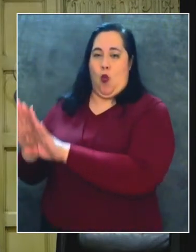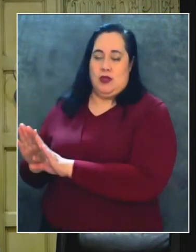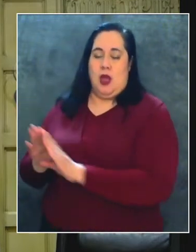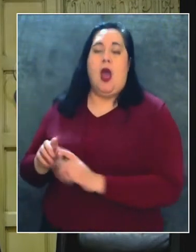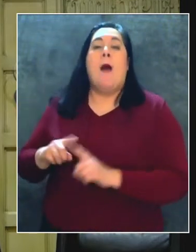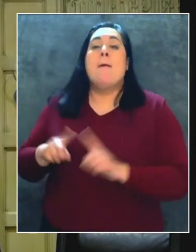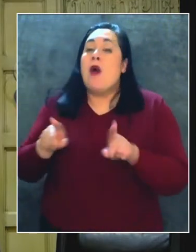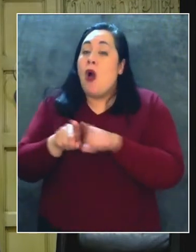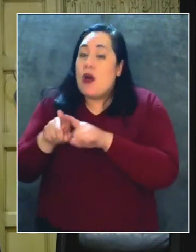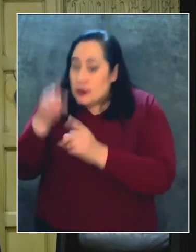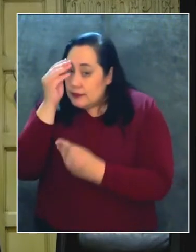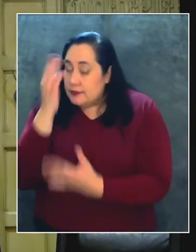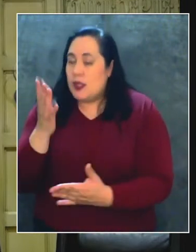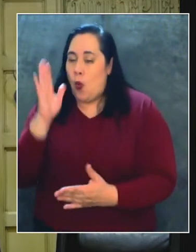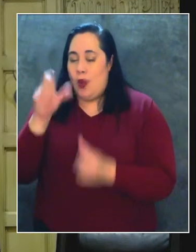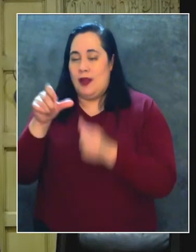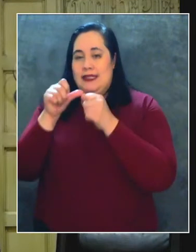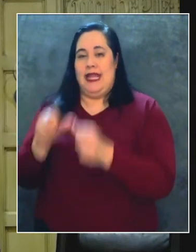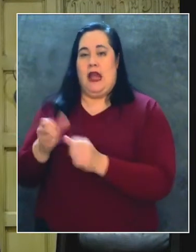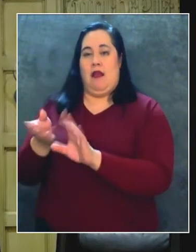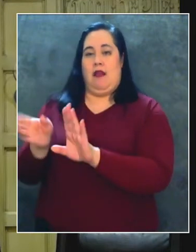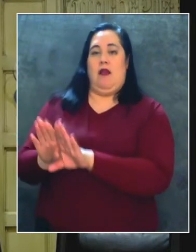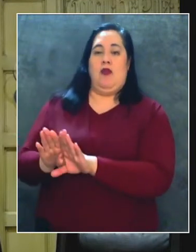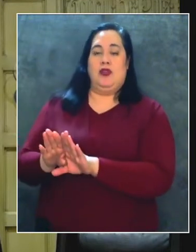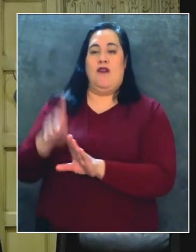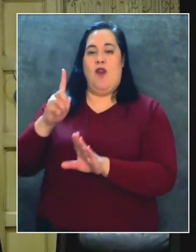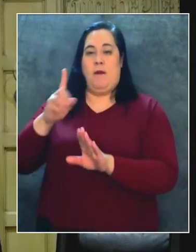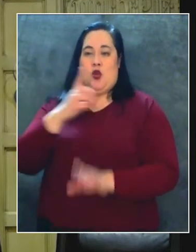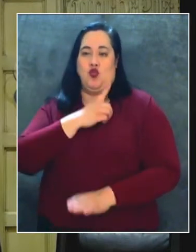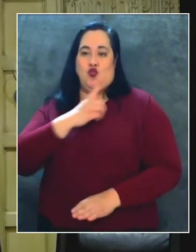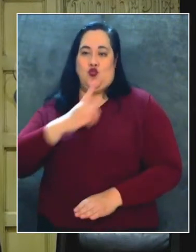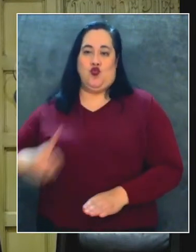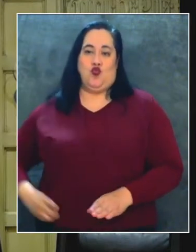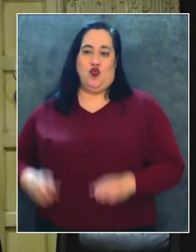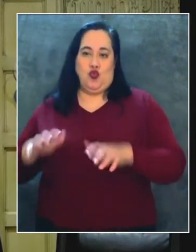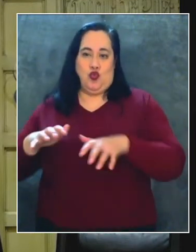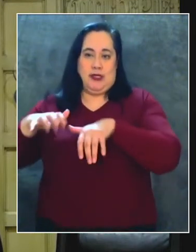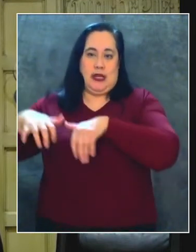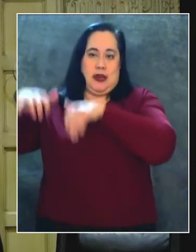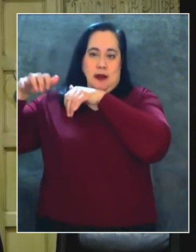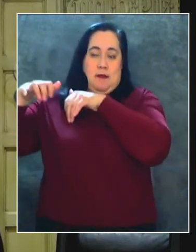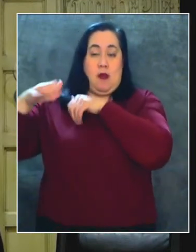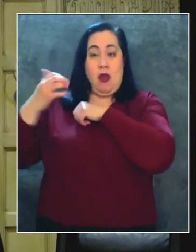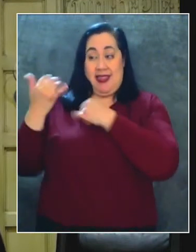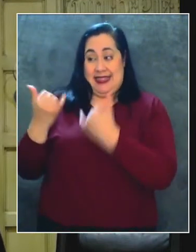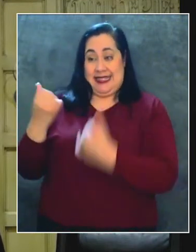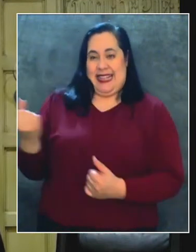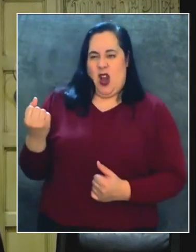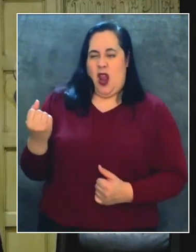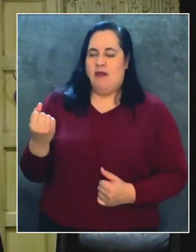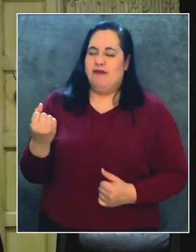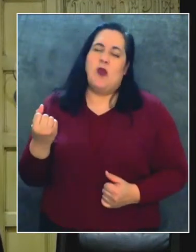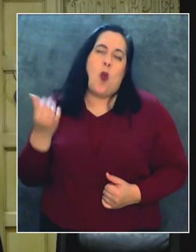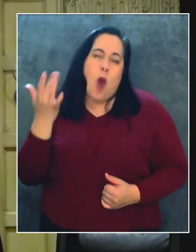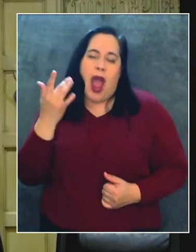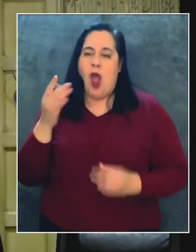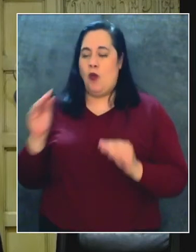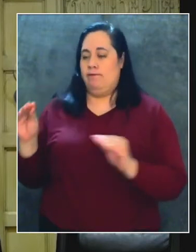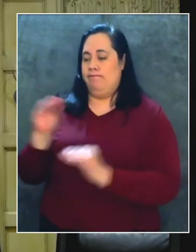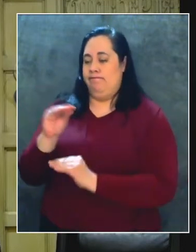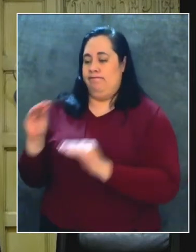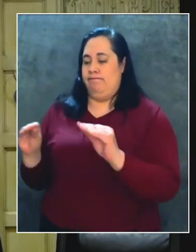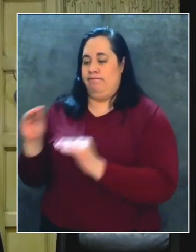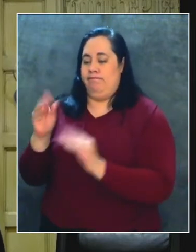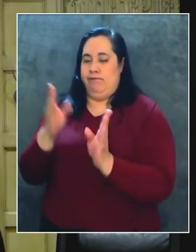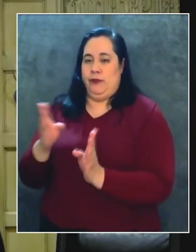permanecerá cerrado el sitio del estadio de los Dodgers este sábado, solamente para reorganizar